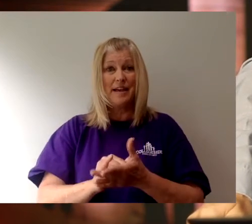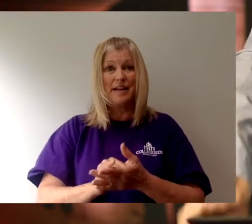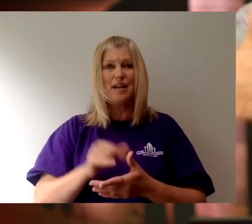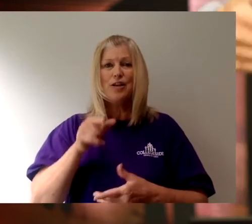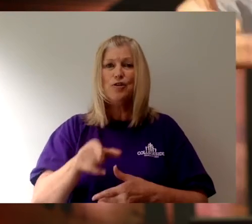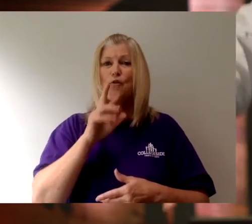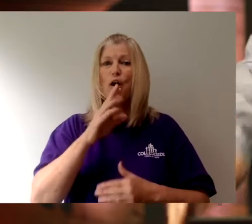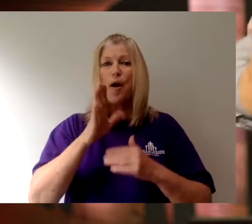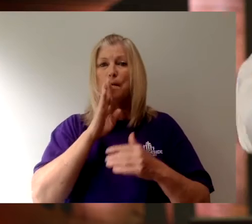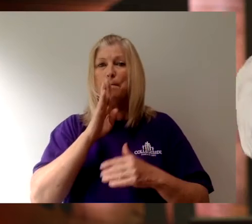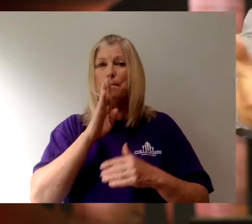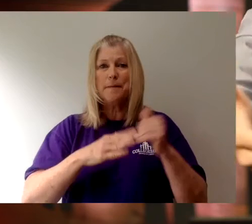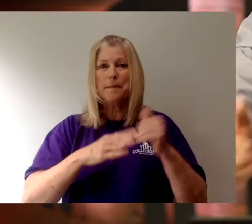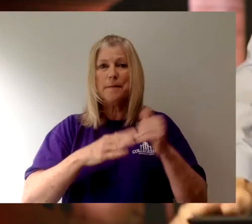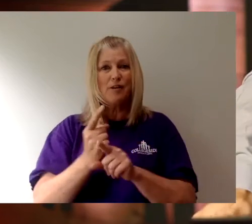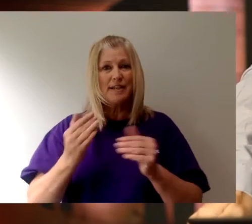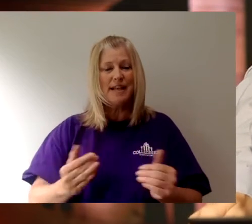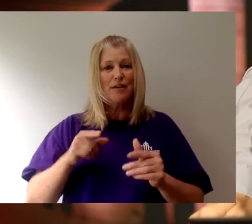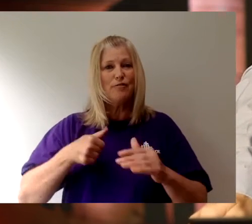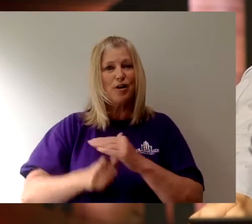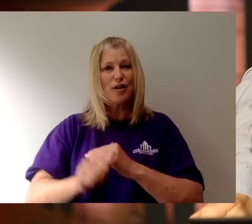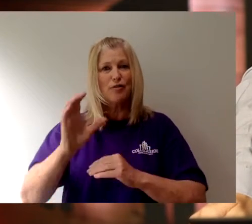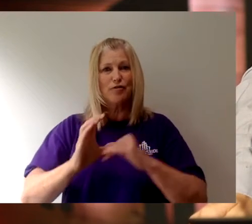You're being built. You're under construction.